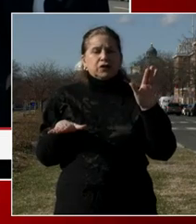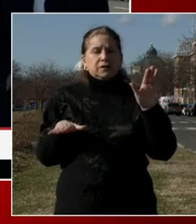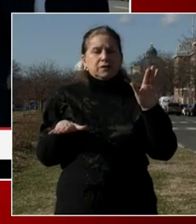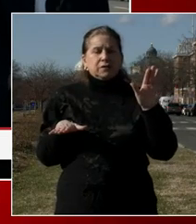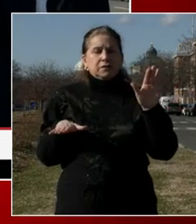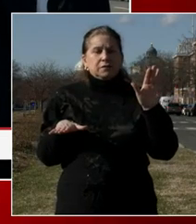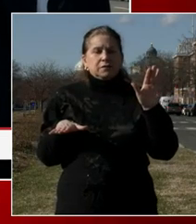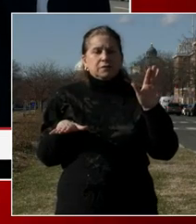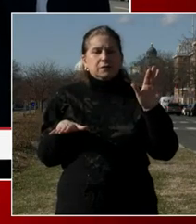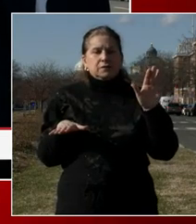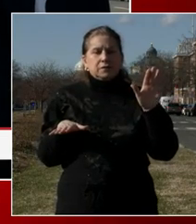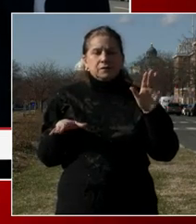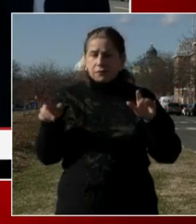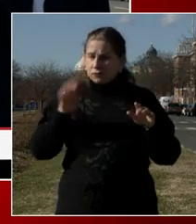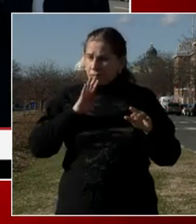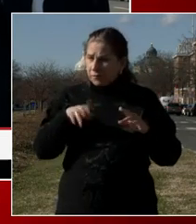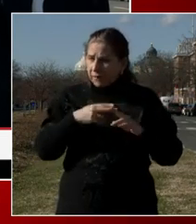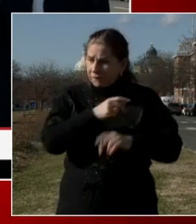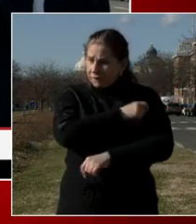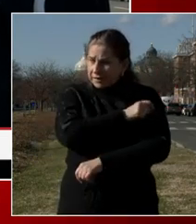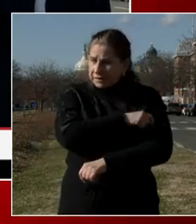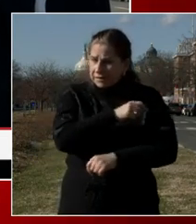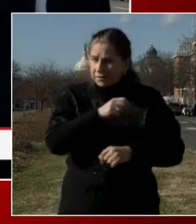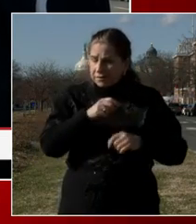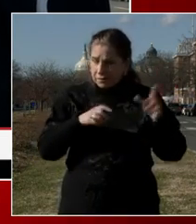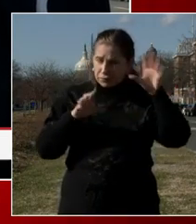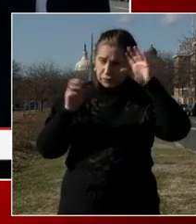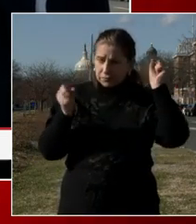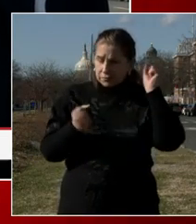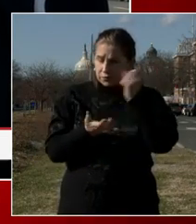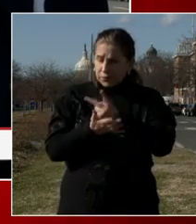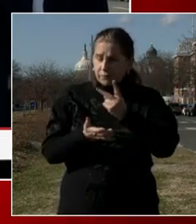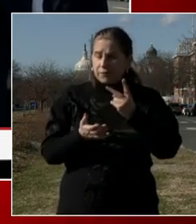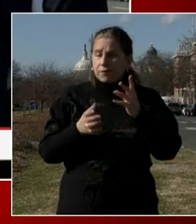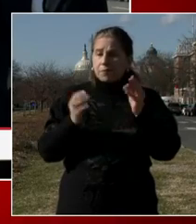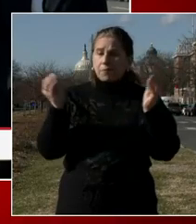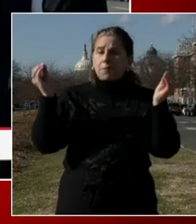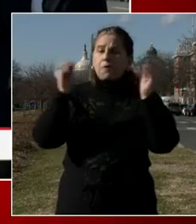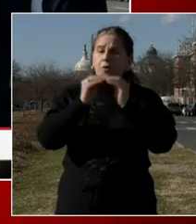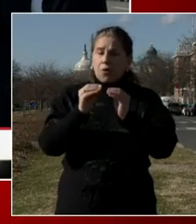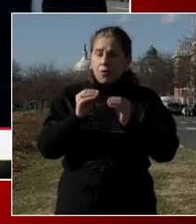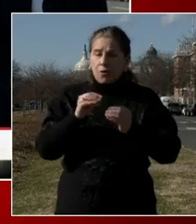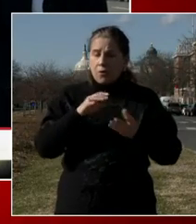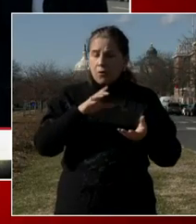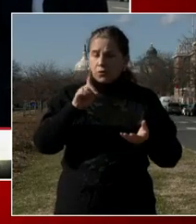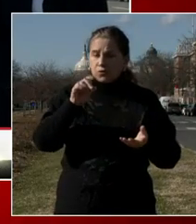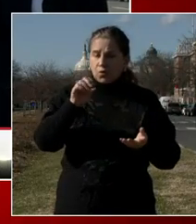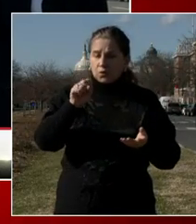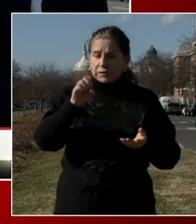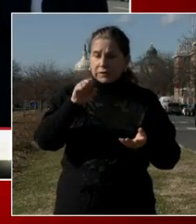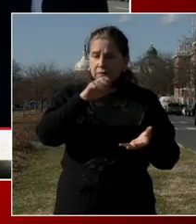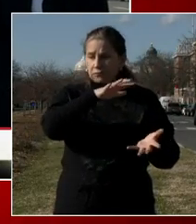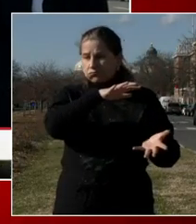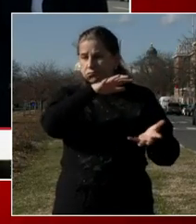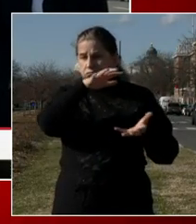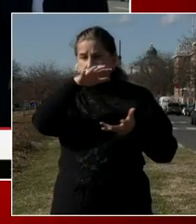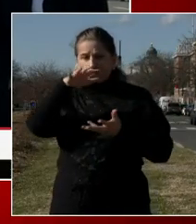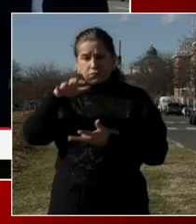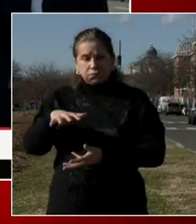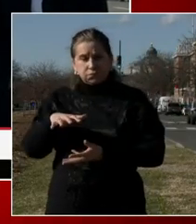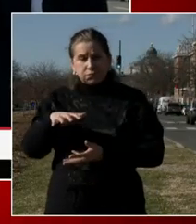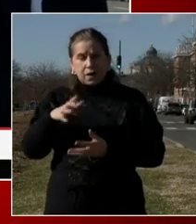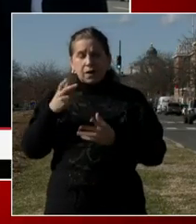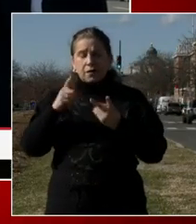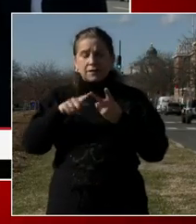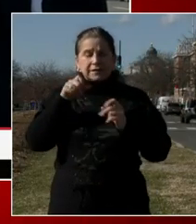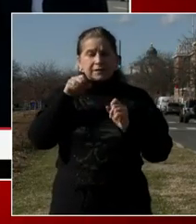Request for the 750 million dollars DC was shorted in the uh the stimulus plan? I answered